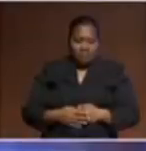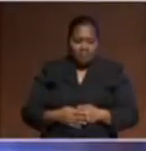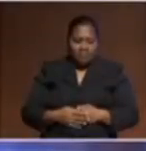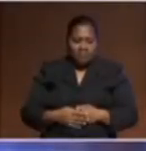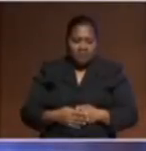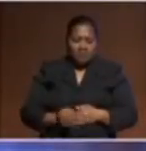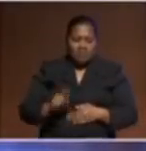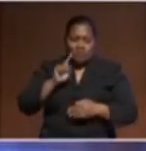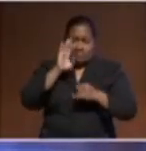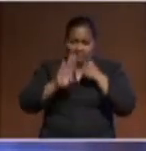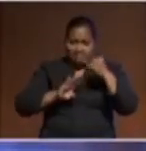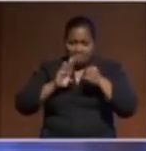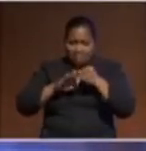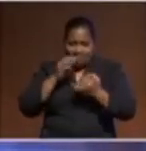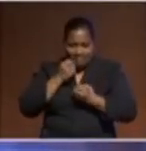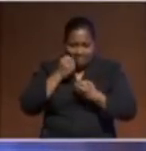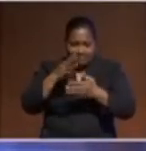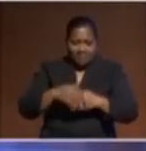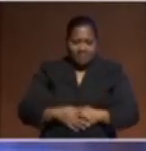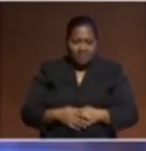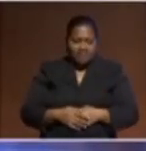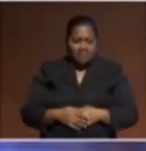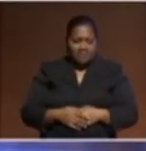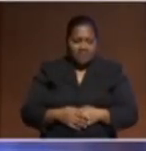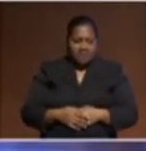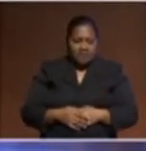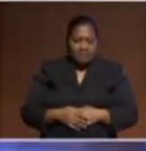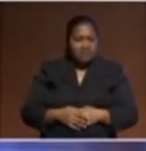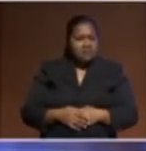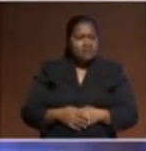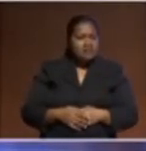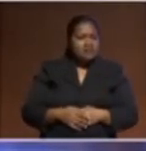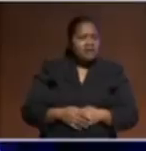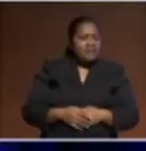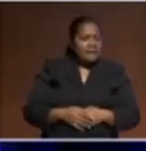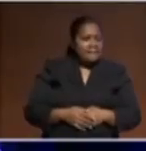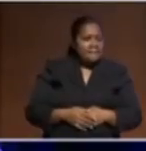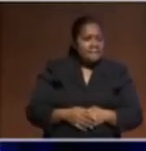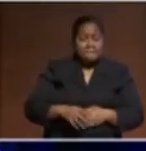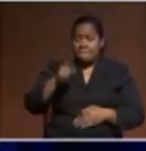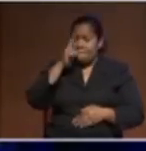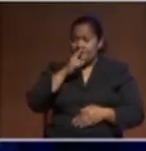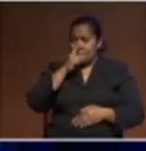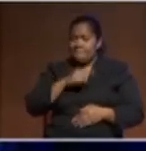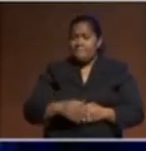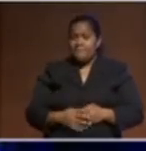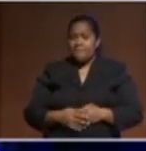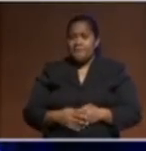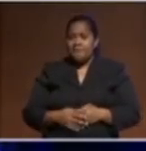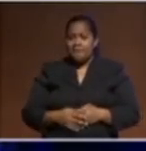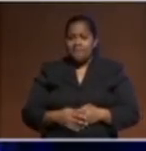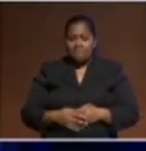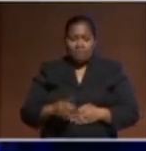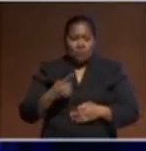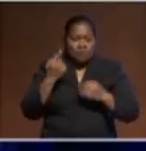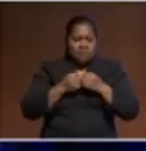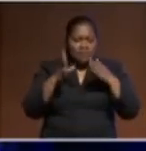final reflection, this is not at all linked to the Pacific, but I'm hoping there might be out there some people who may be in the beginning of their leadership